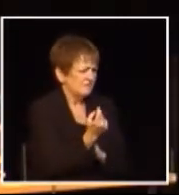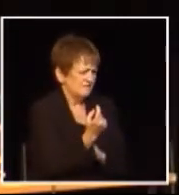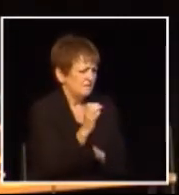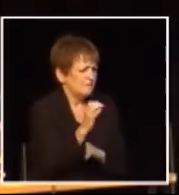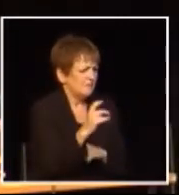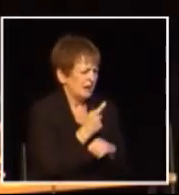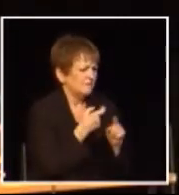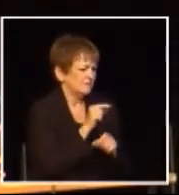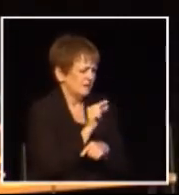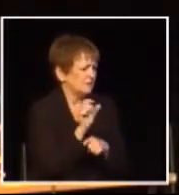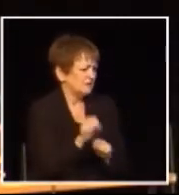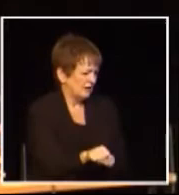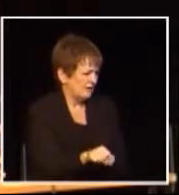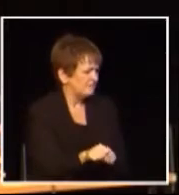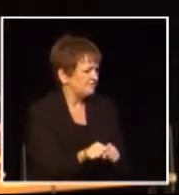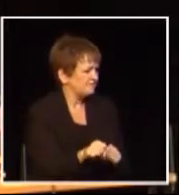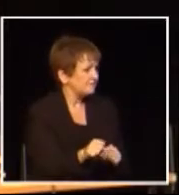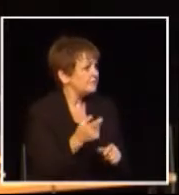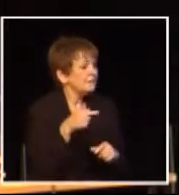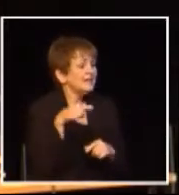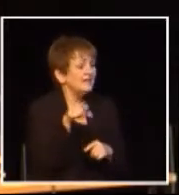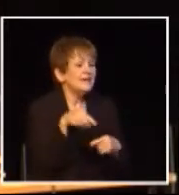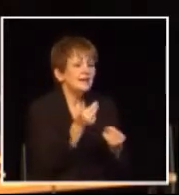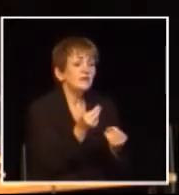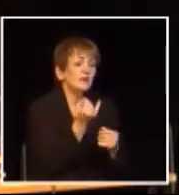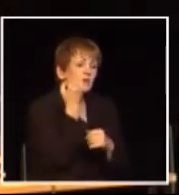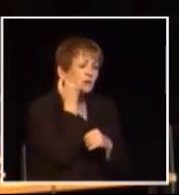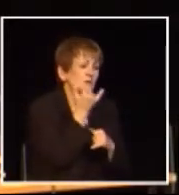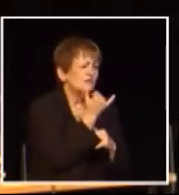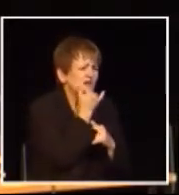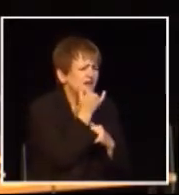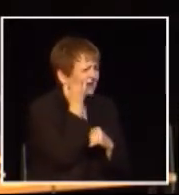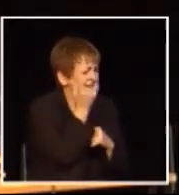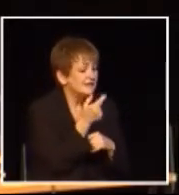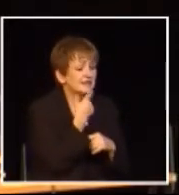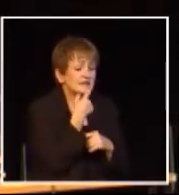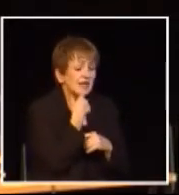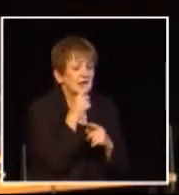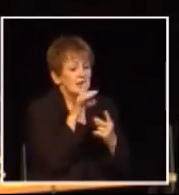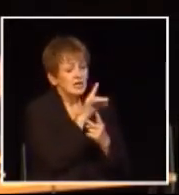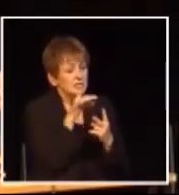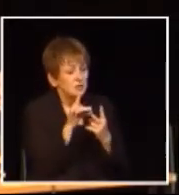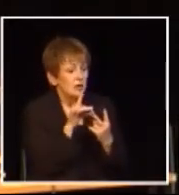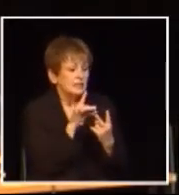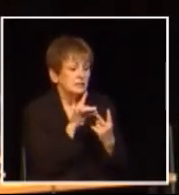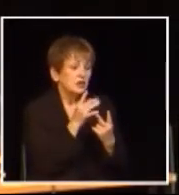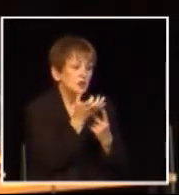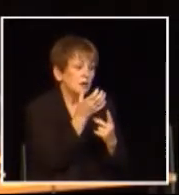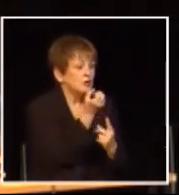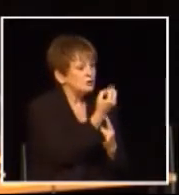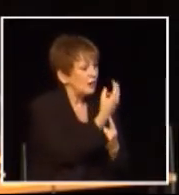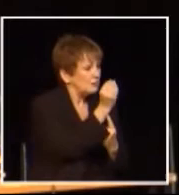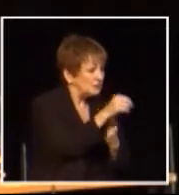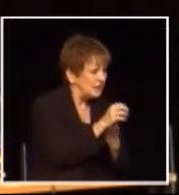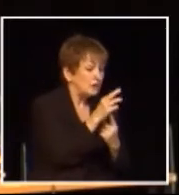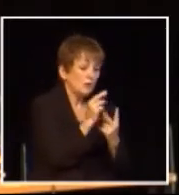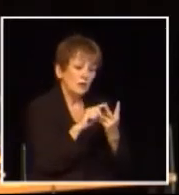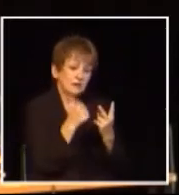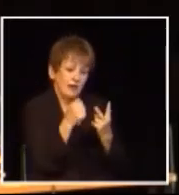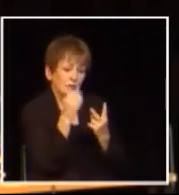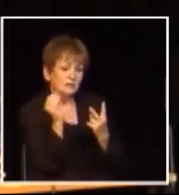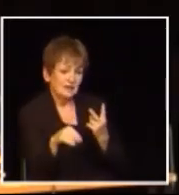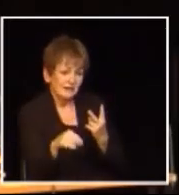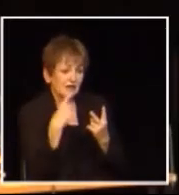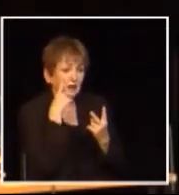the HST doesn't work and they have to mislead you by saying things like it's a choice between 10% and 12%